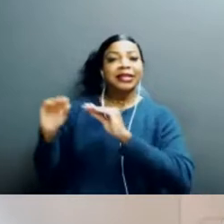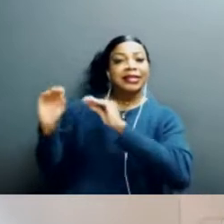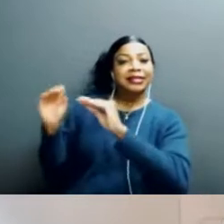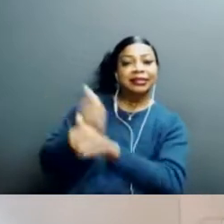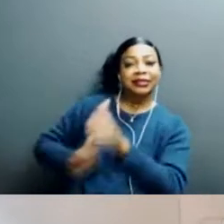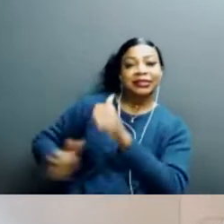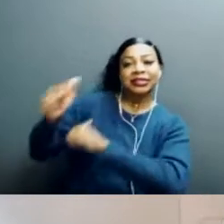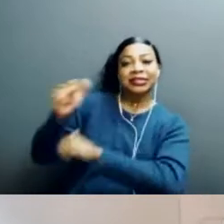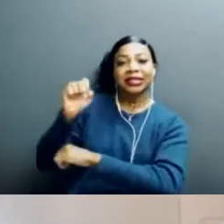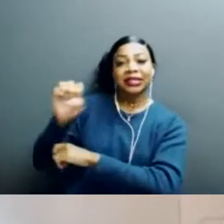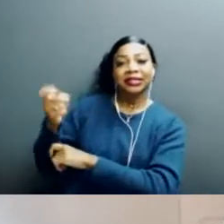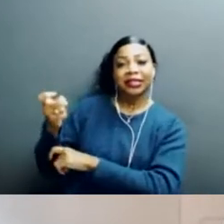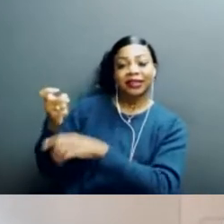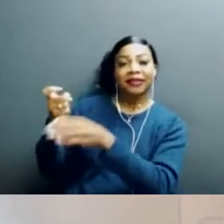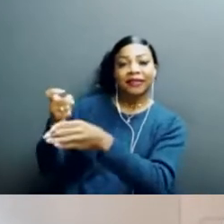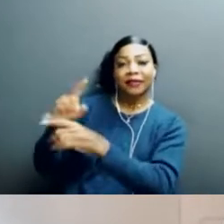cyber security best practices.